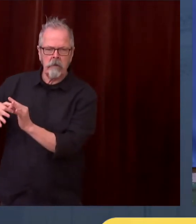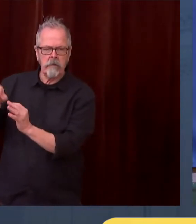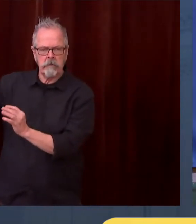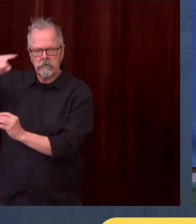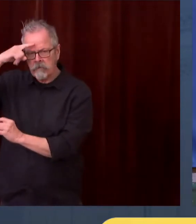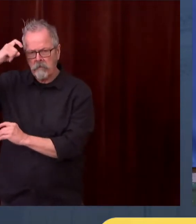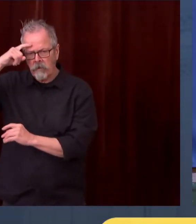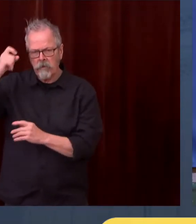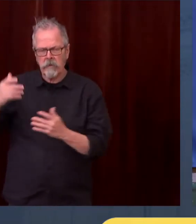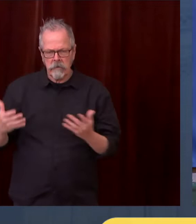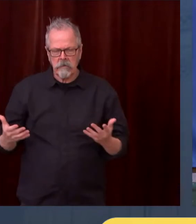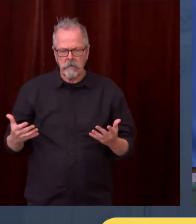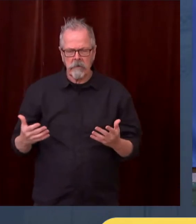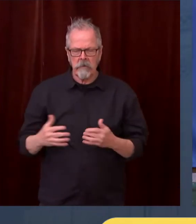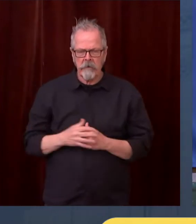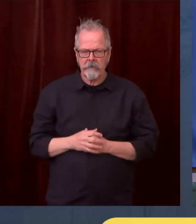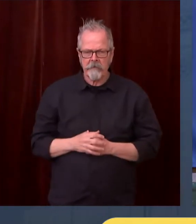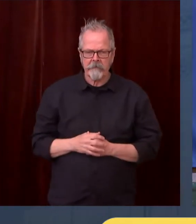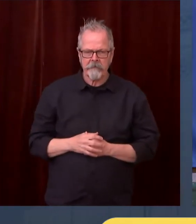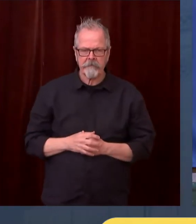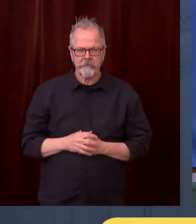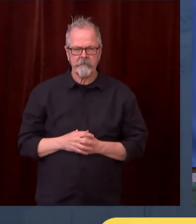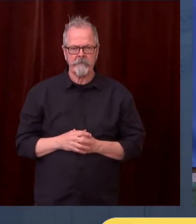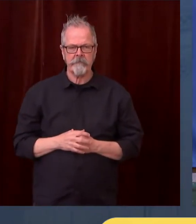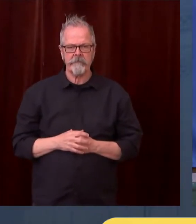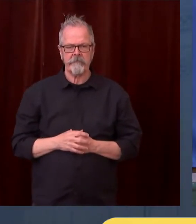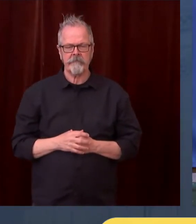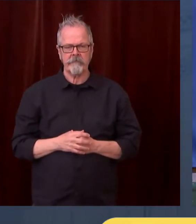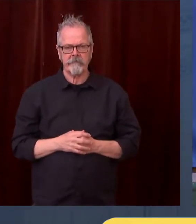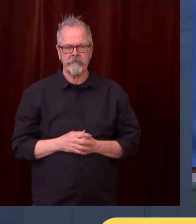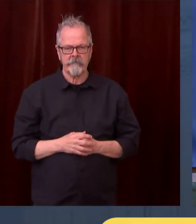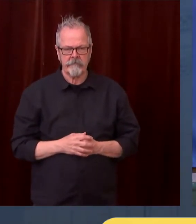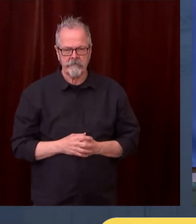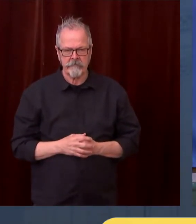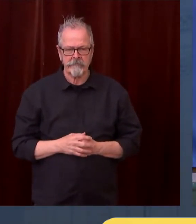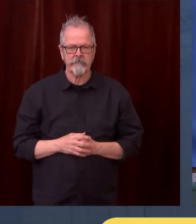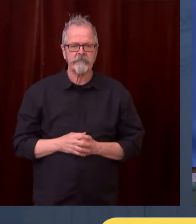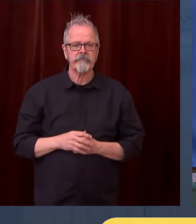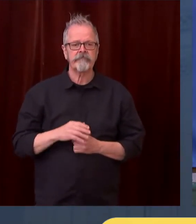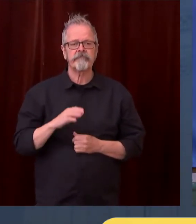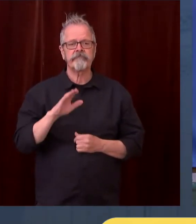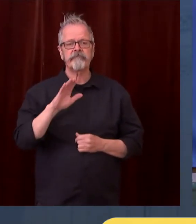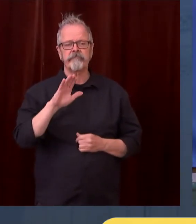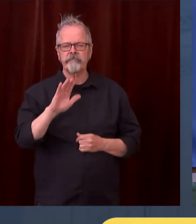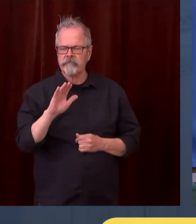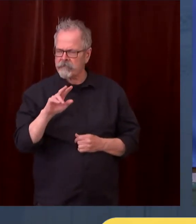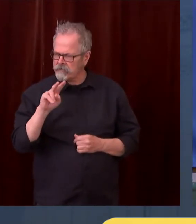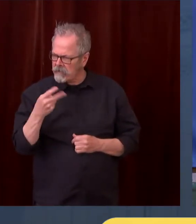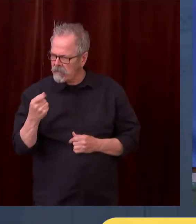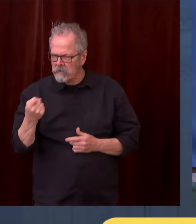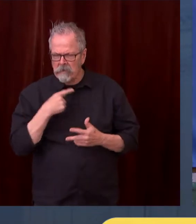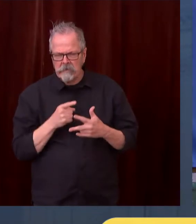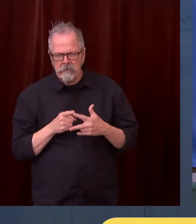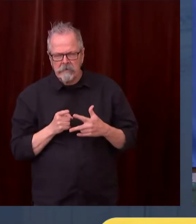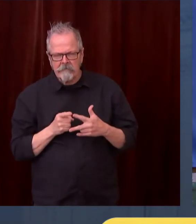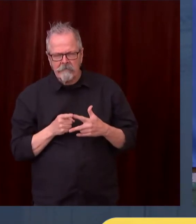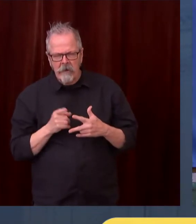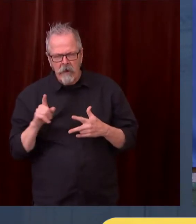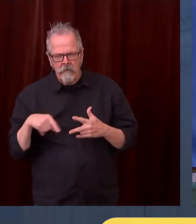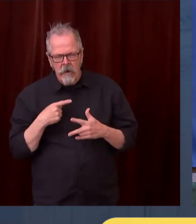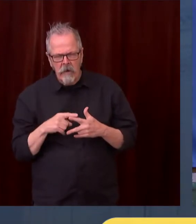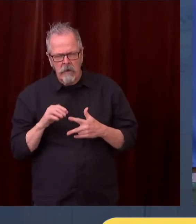success expose us to the problem of overconfidence? Is that what you're asking me?